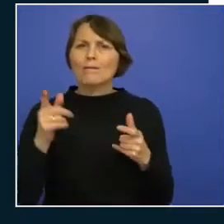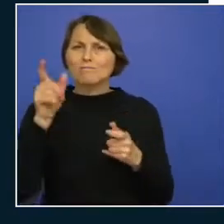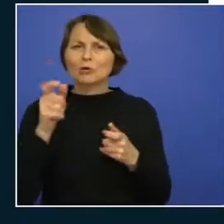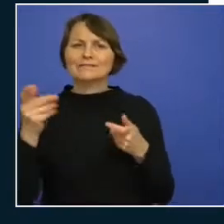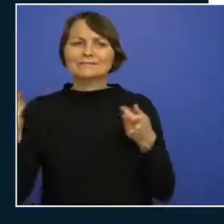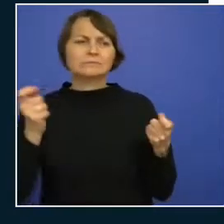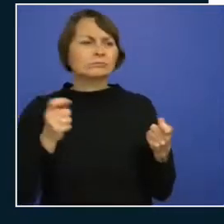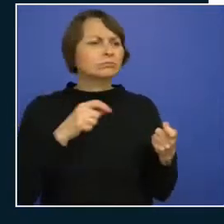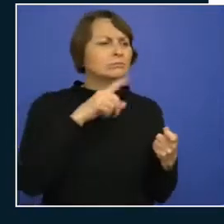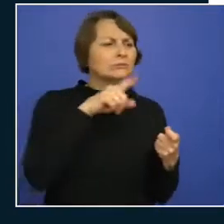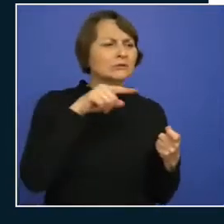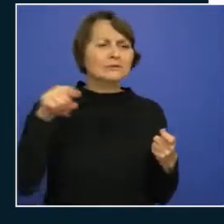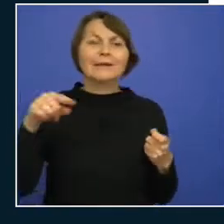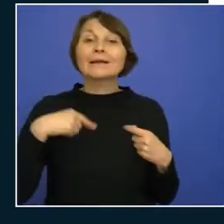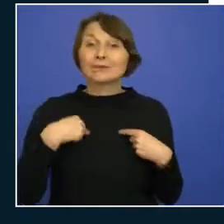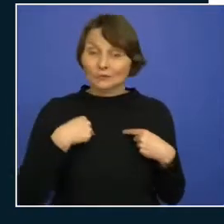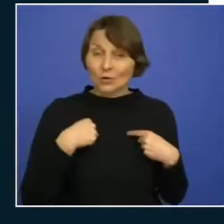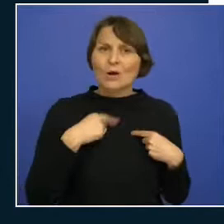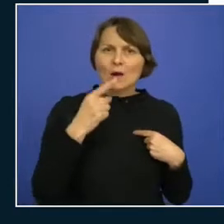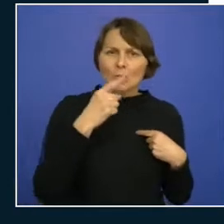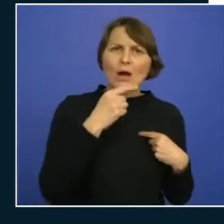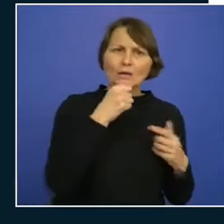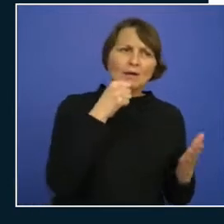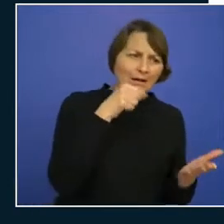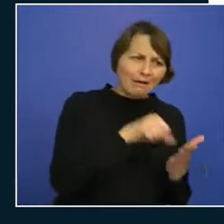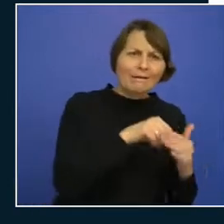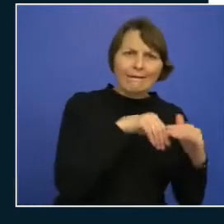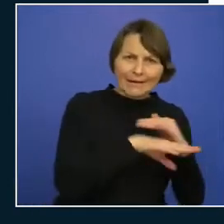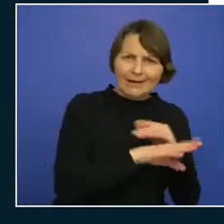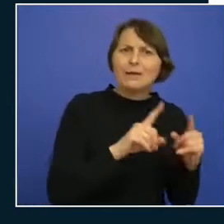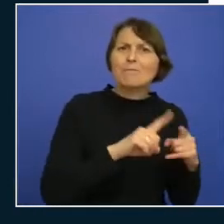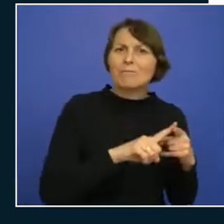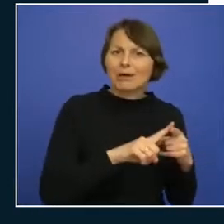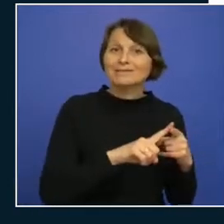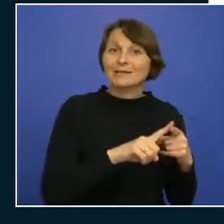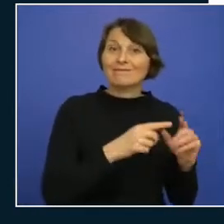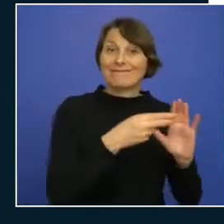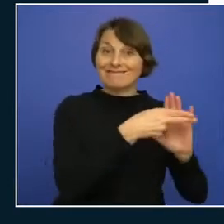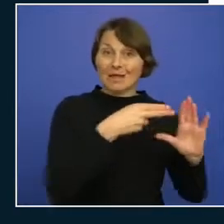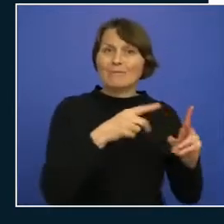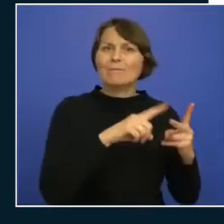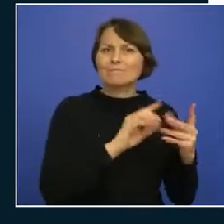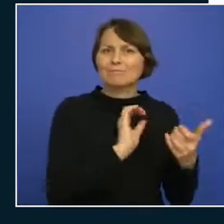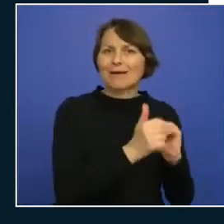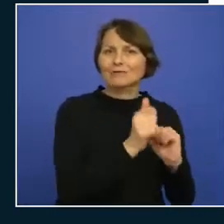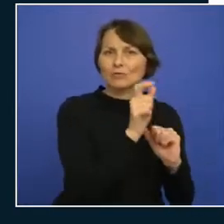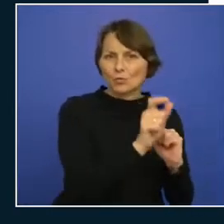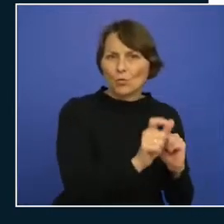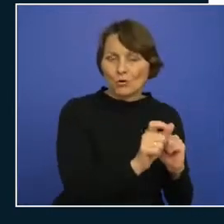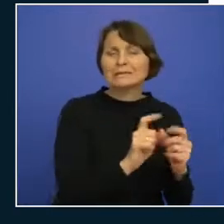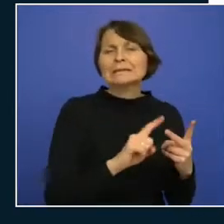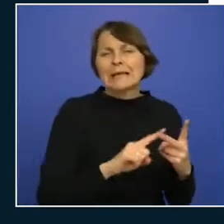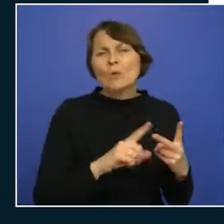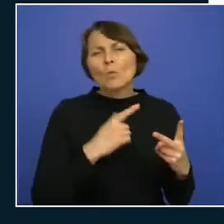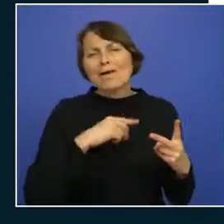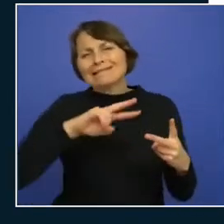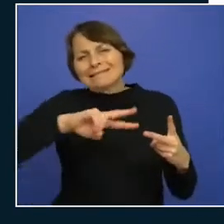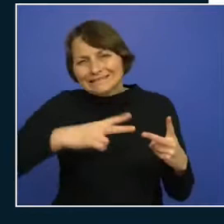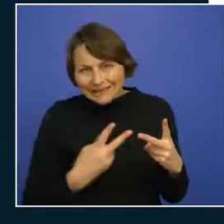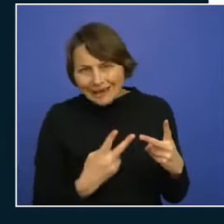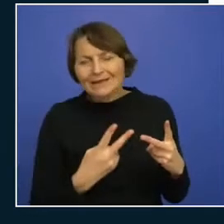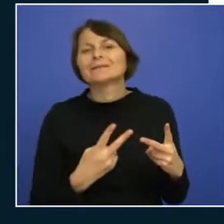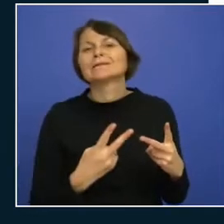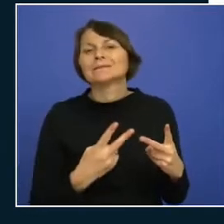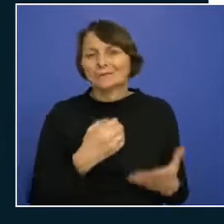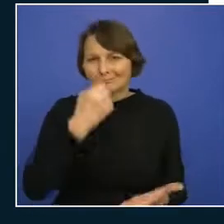authenticate you need a user name and a password preferably followed by a second form of authentication called multi-factor multi